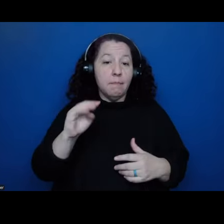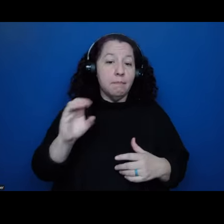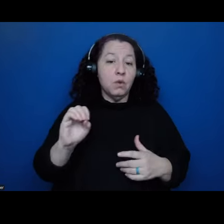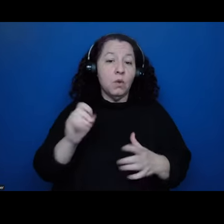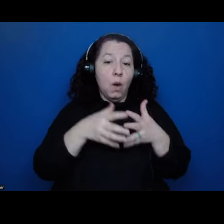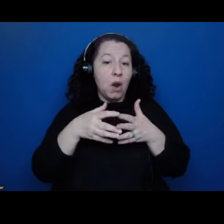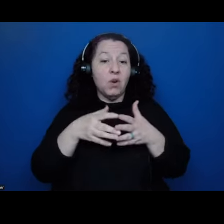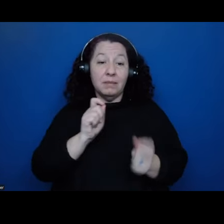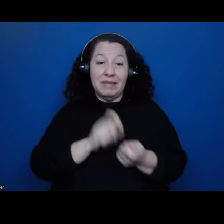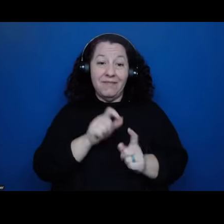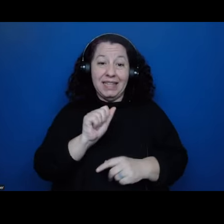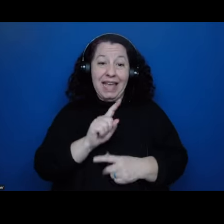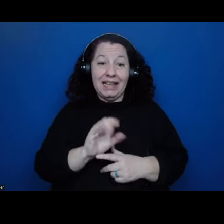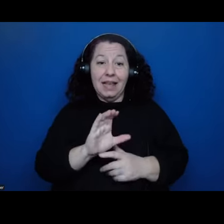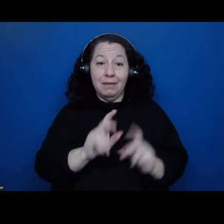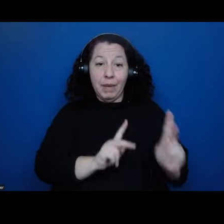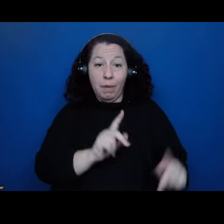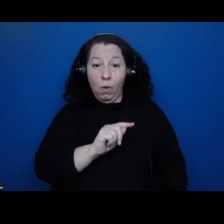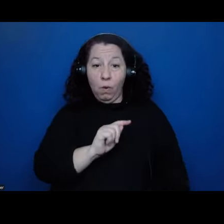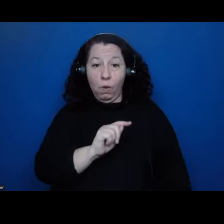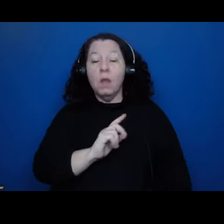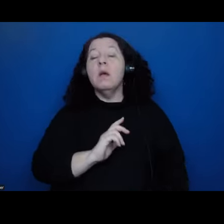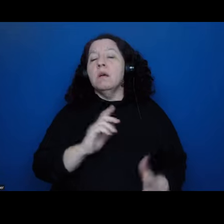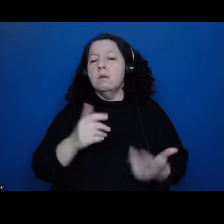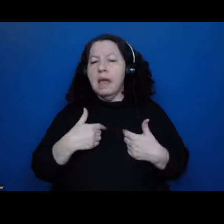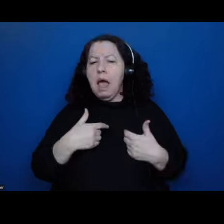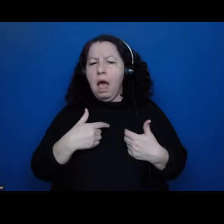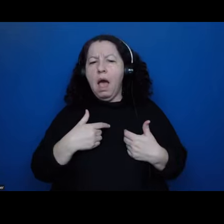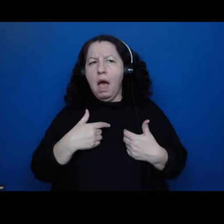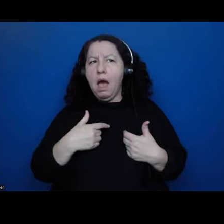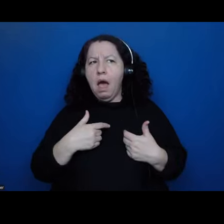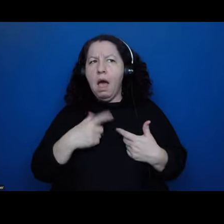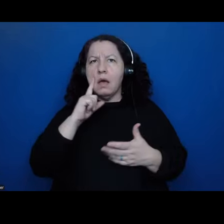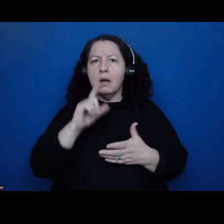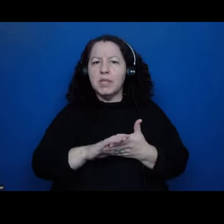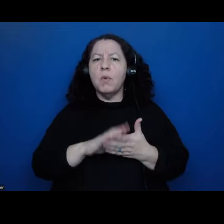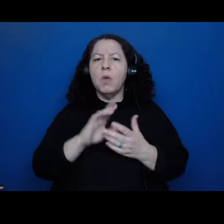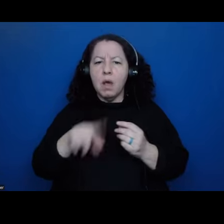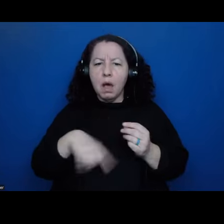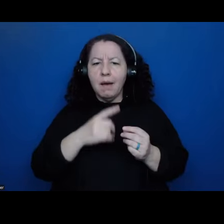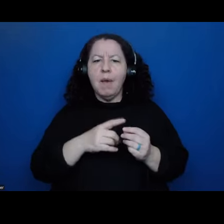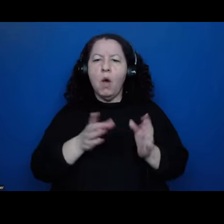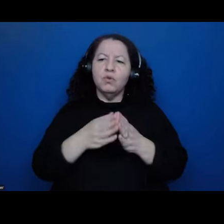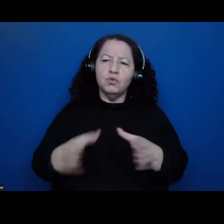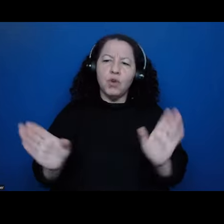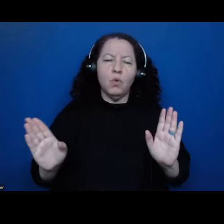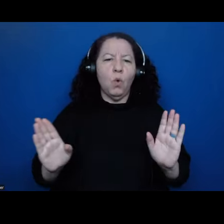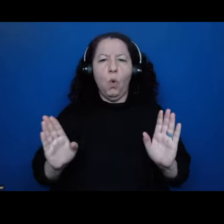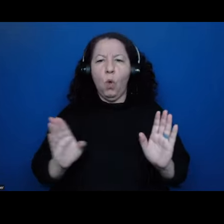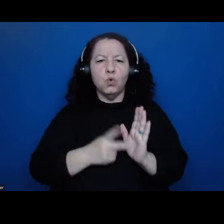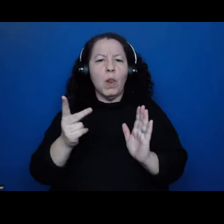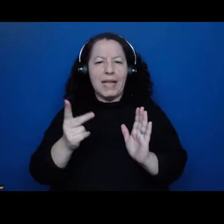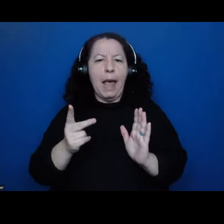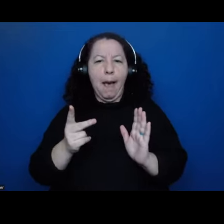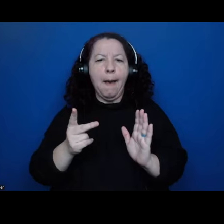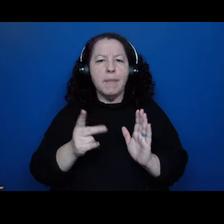particular, um, had a principle of generative dualisms to oppose what we might think